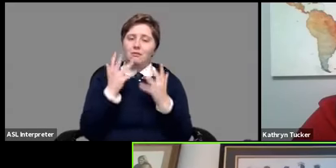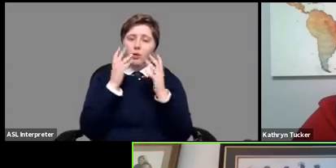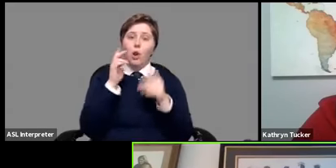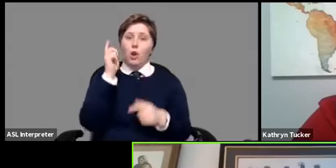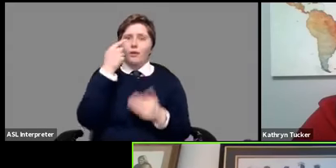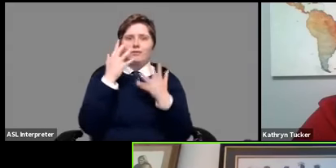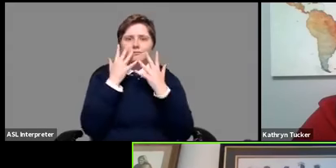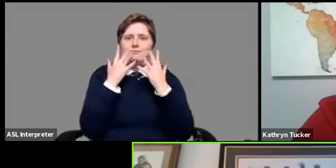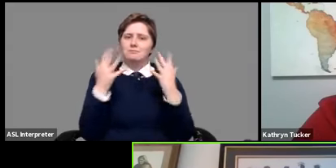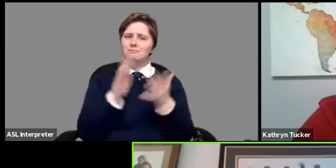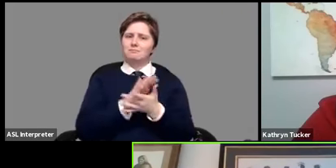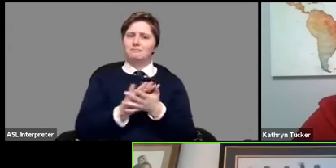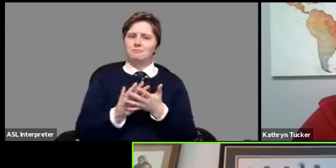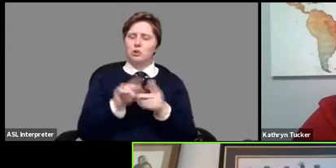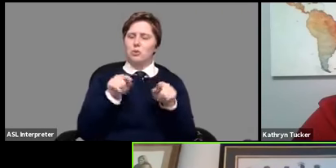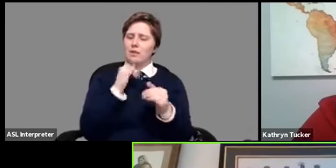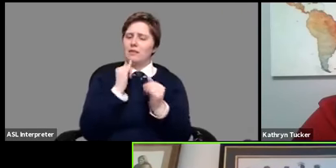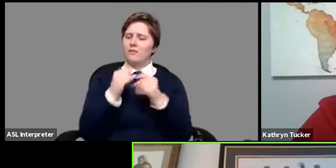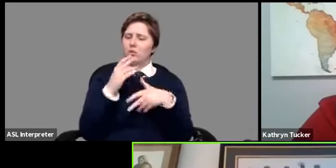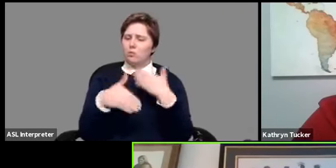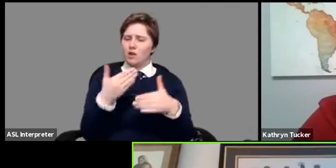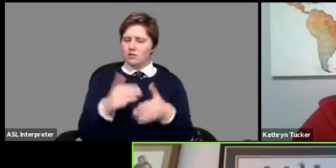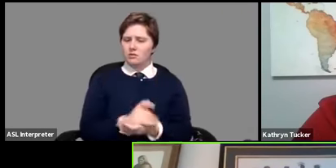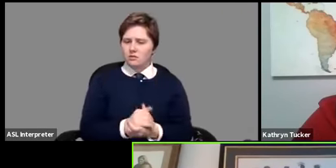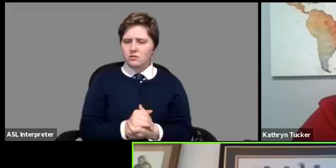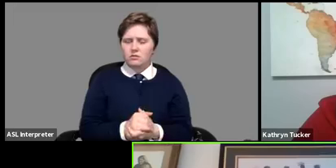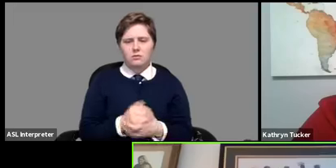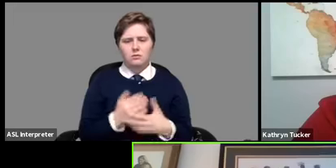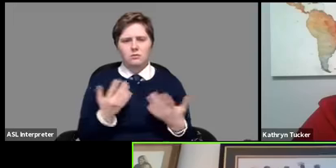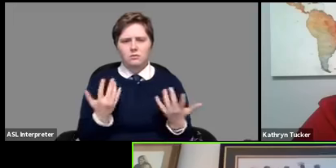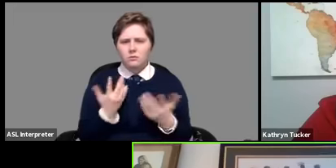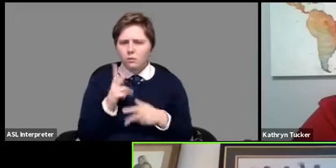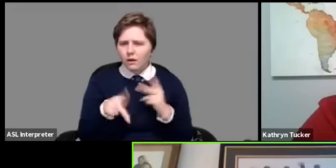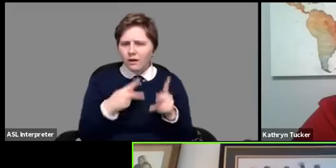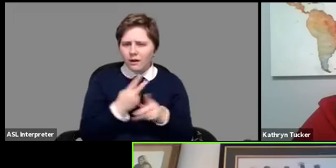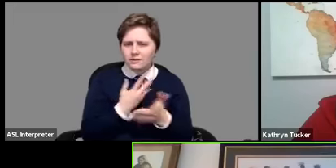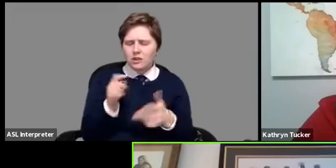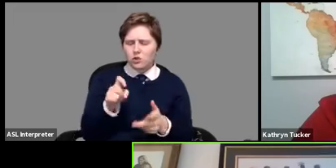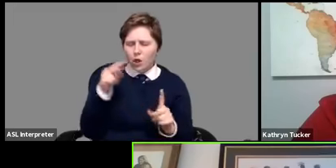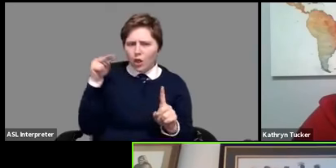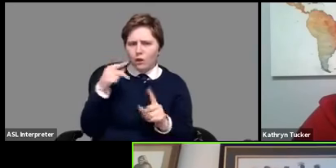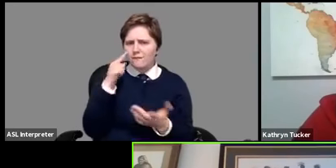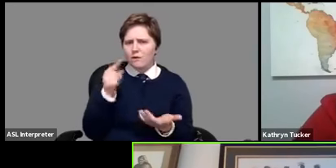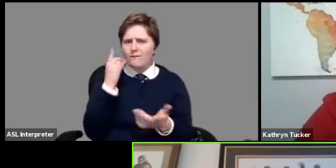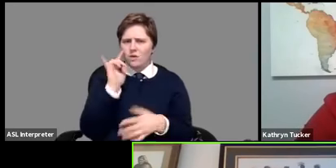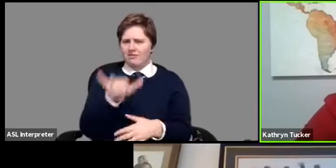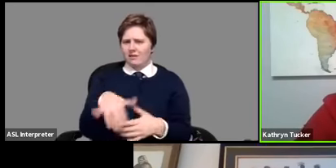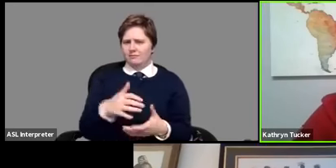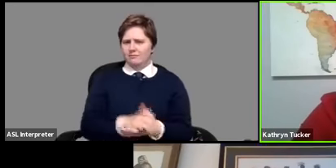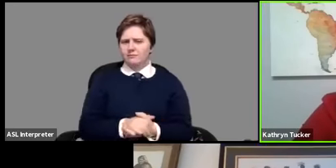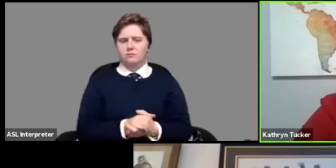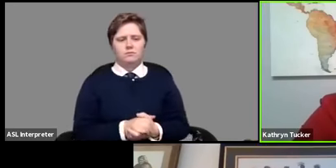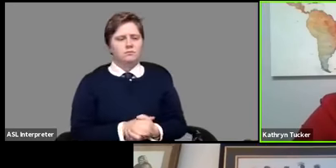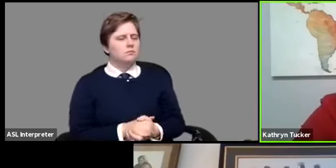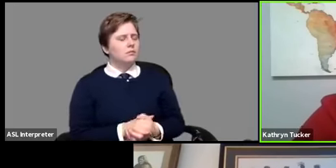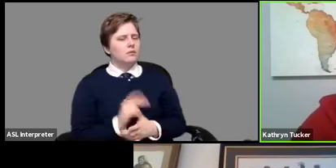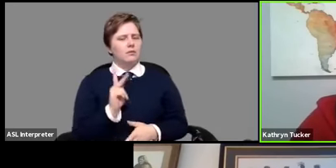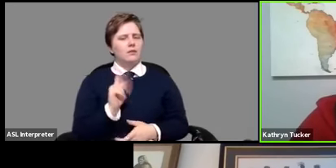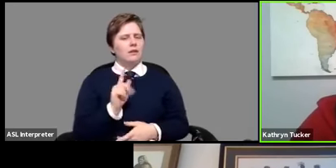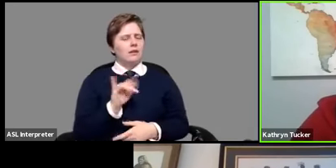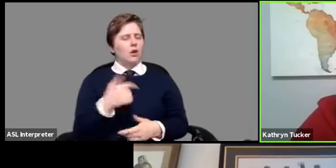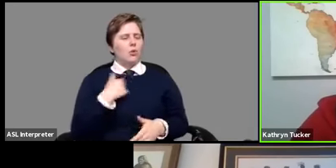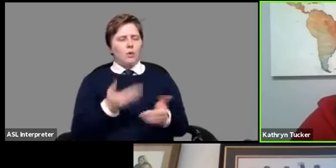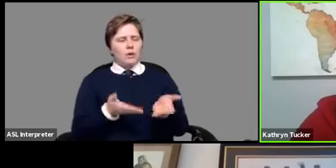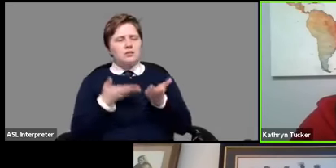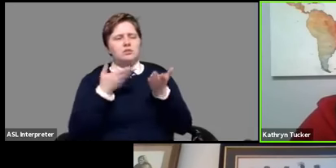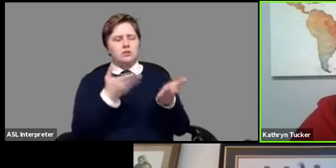in the actual interview process so what kinds of things should they look for what we advise our clients and